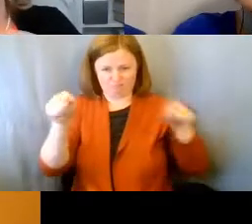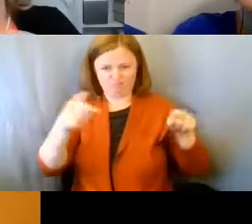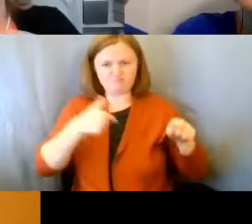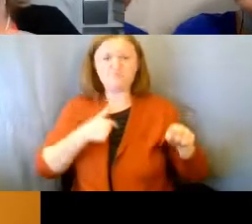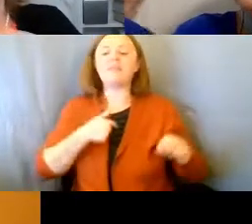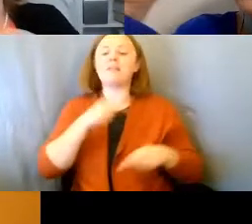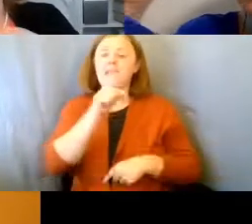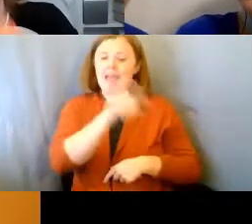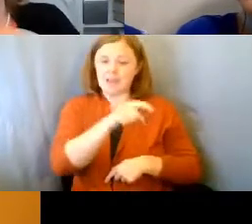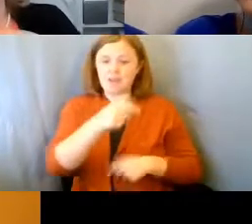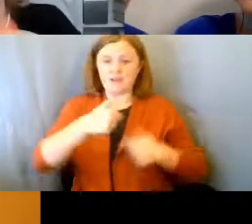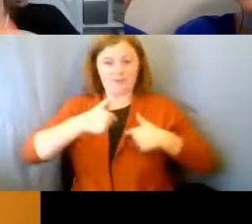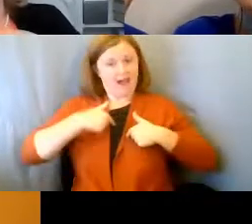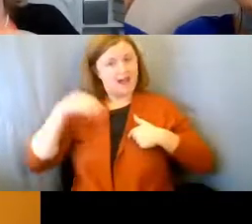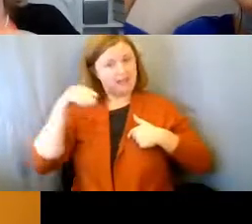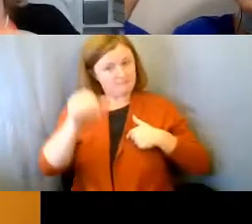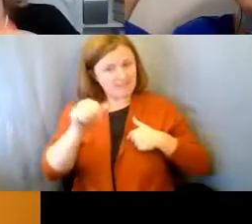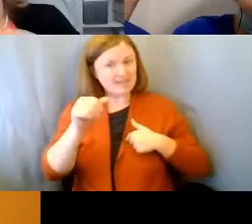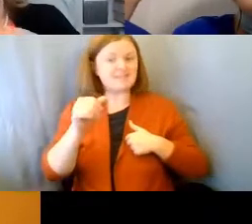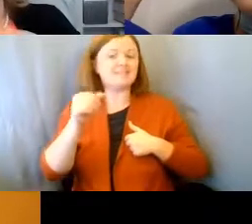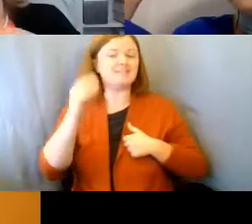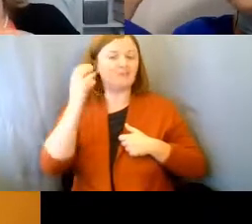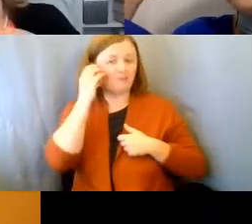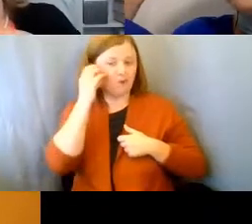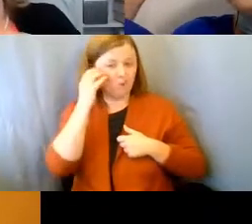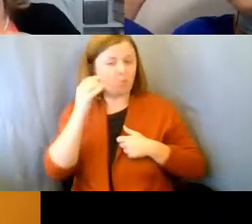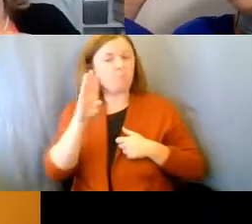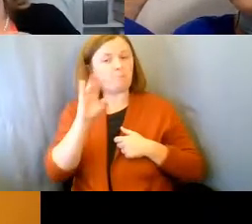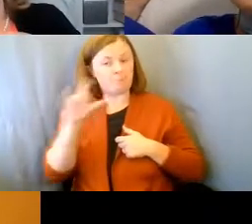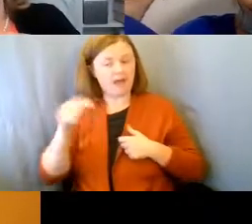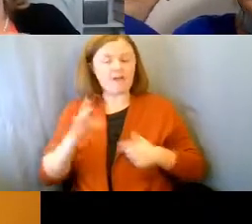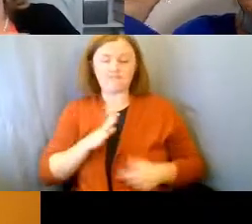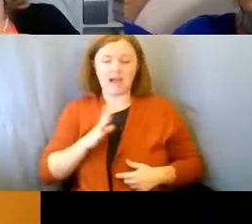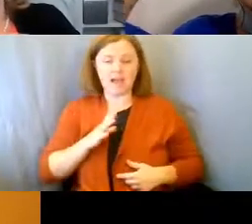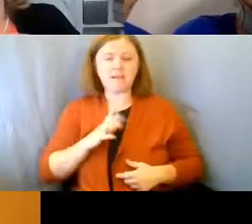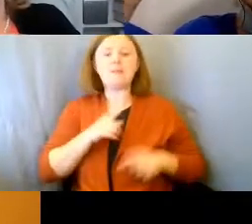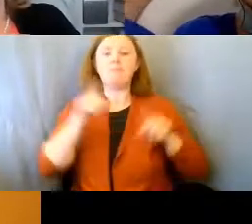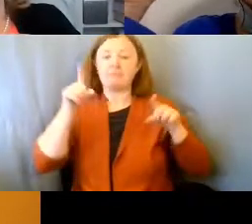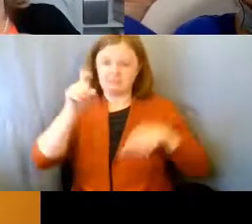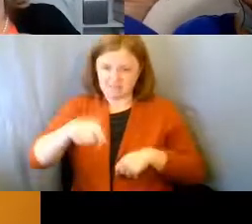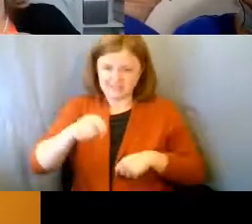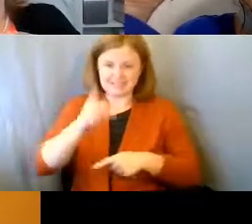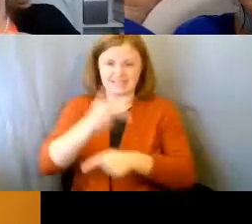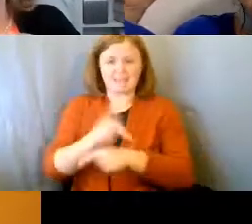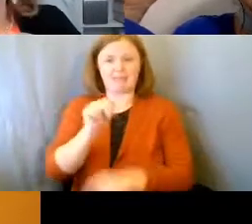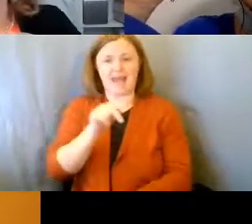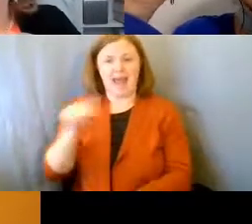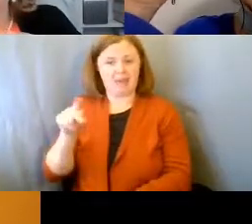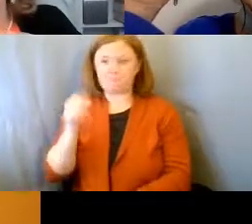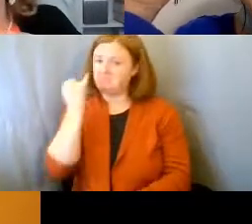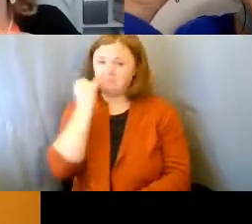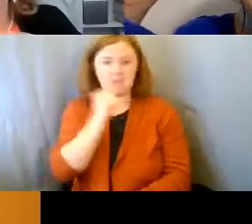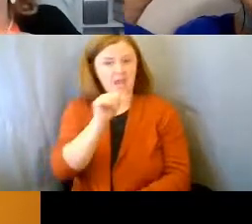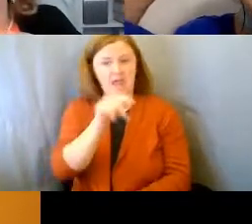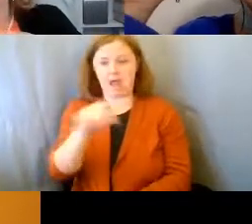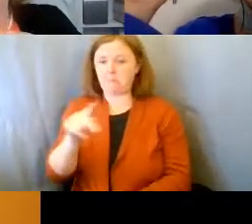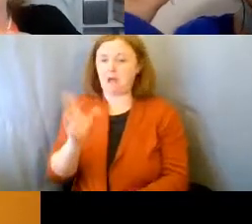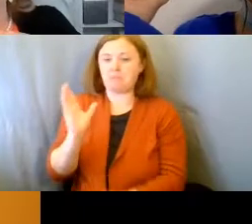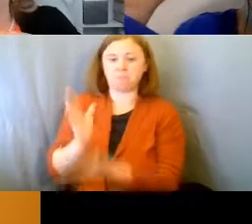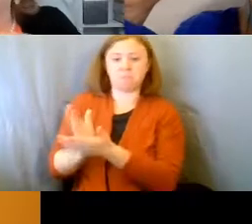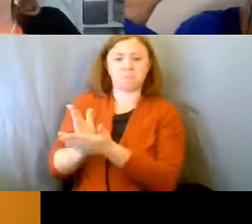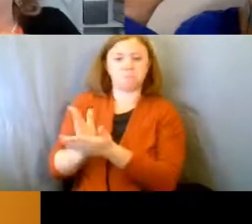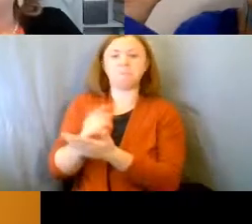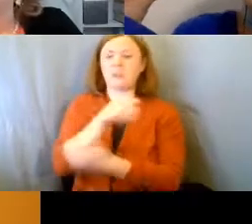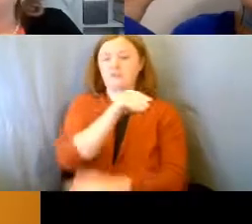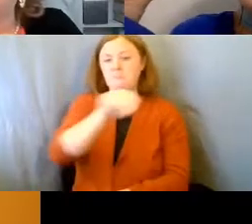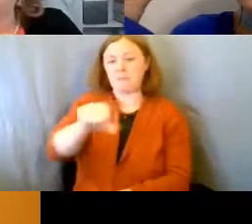had to, if I pay the cell phone bills, I will pay their cell phone if they have the app on there. If they don't put the app on their cell phone, then